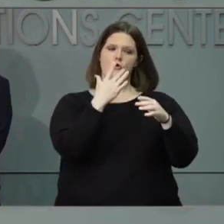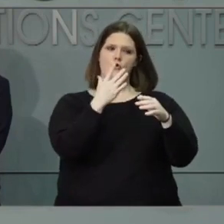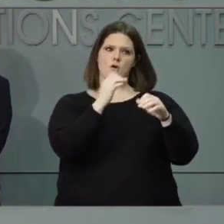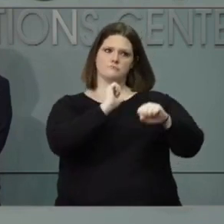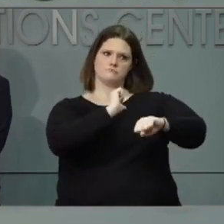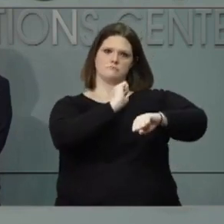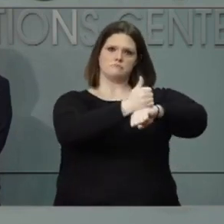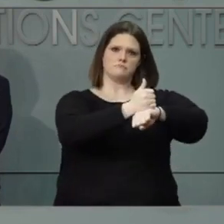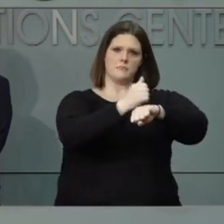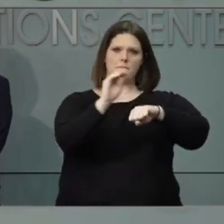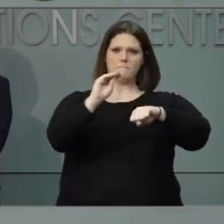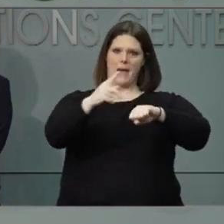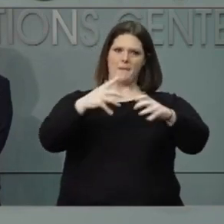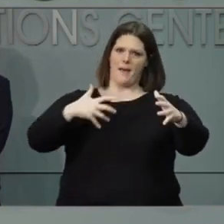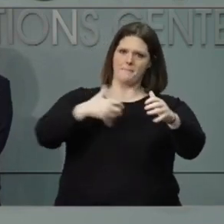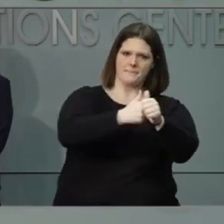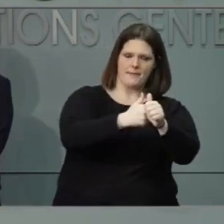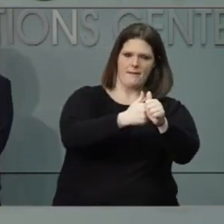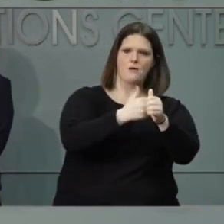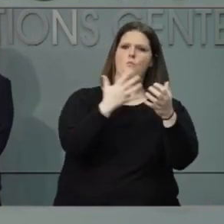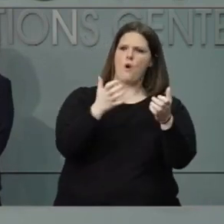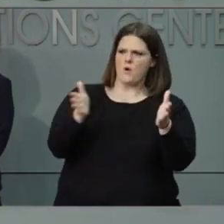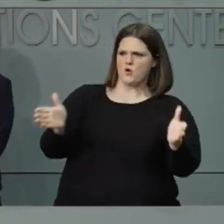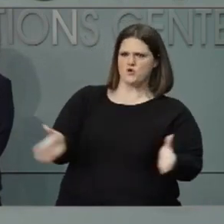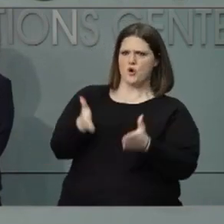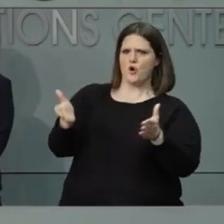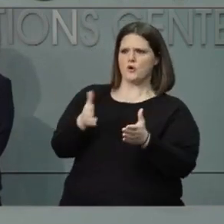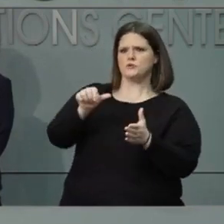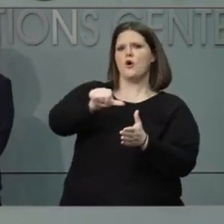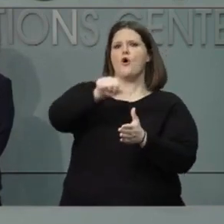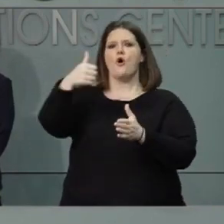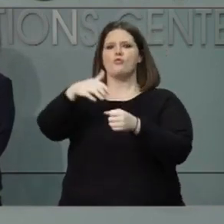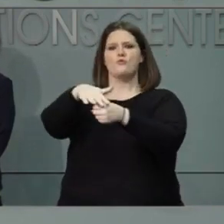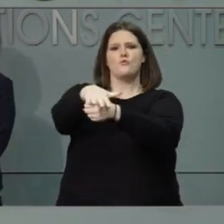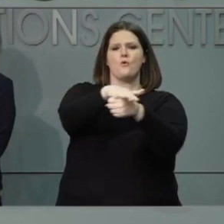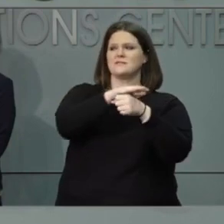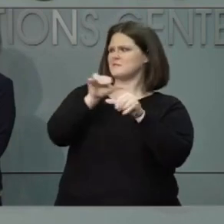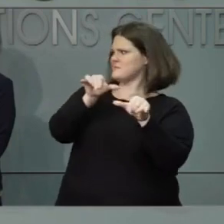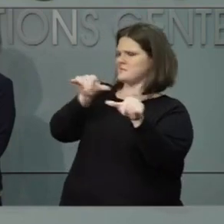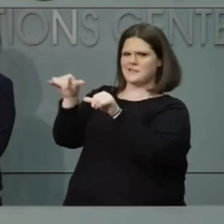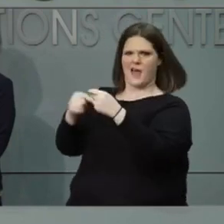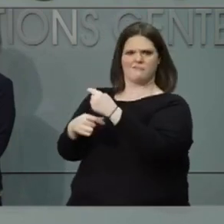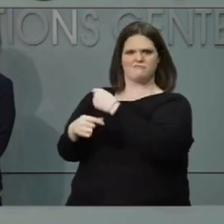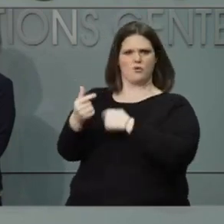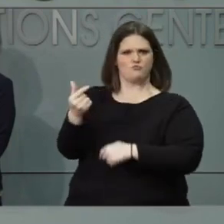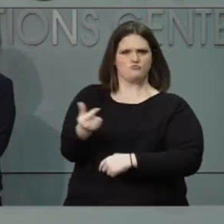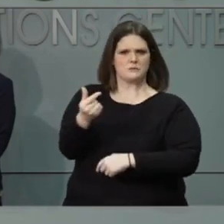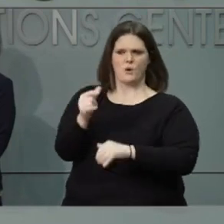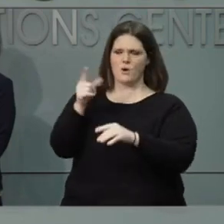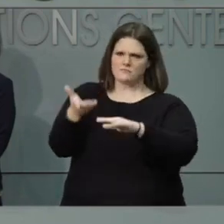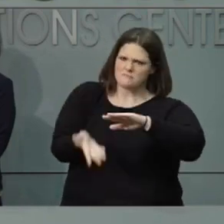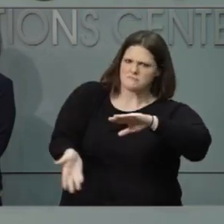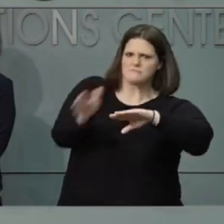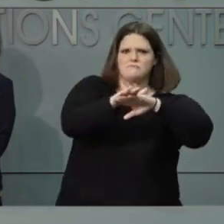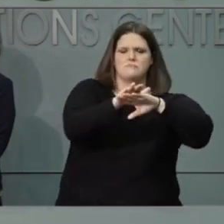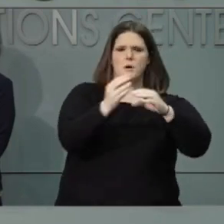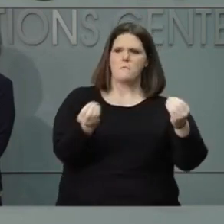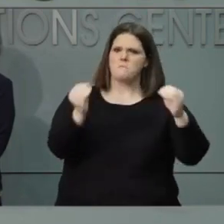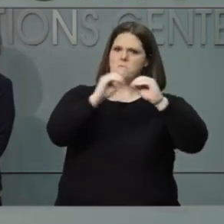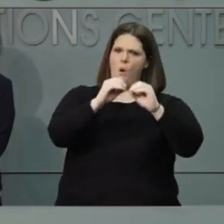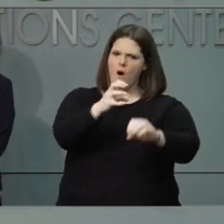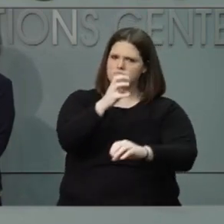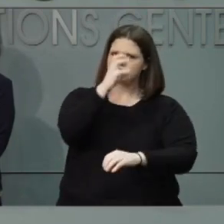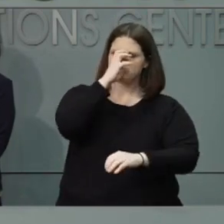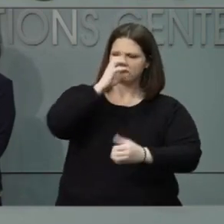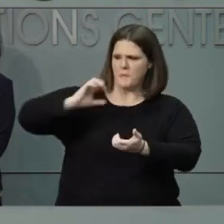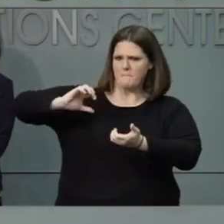local governments to begin the process like Greensboro of ratcheting up their enforcement for all of us to work together so we